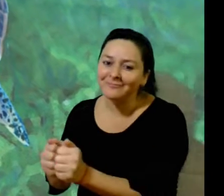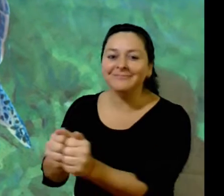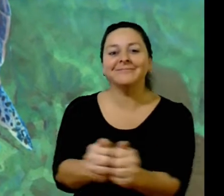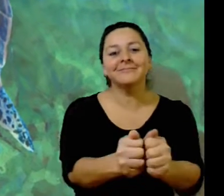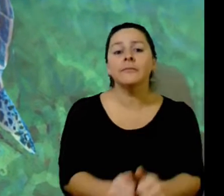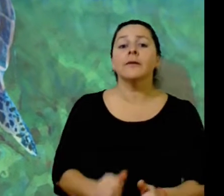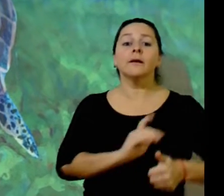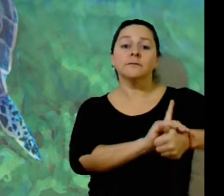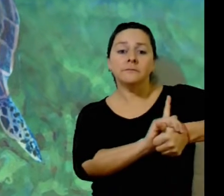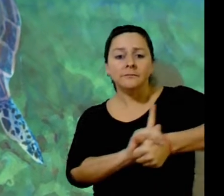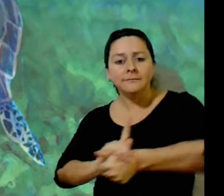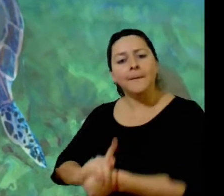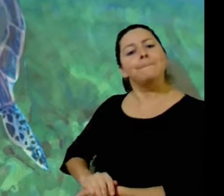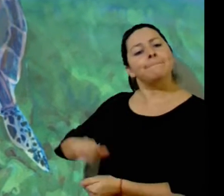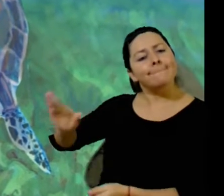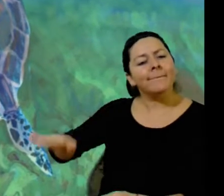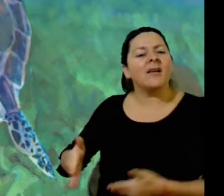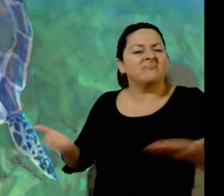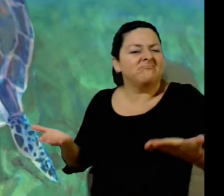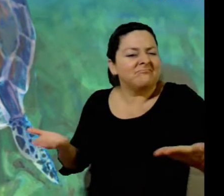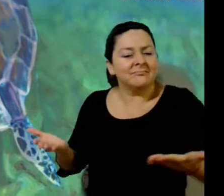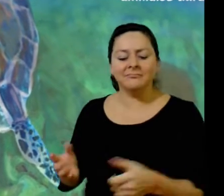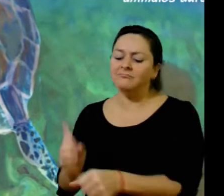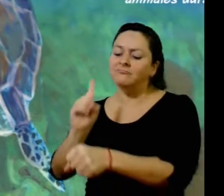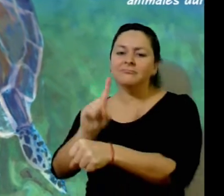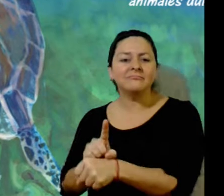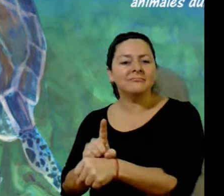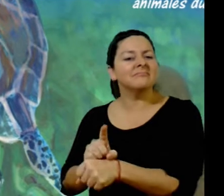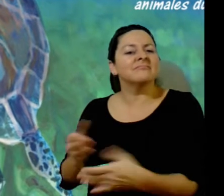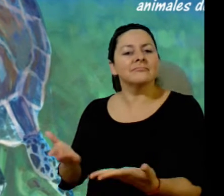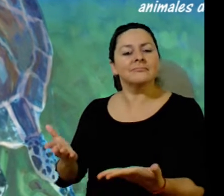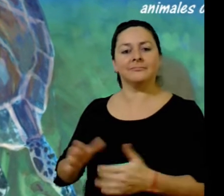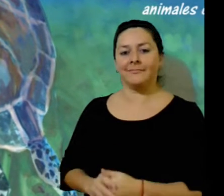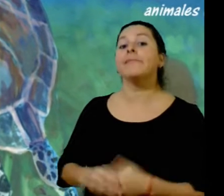life. As they meet, the sisters give each other a turtle greeting.